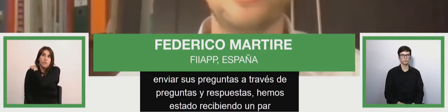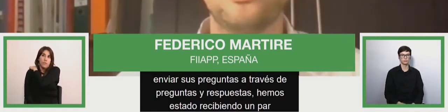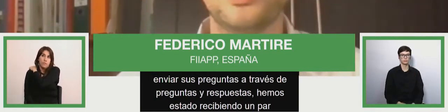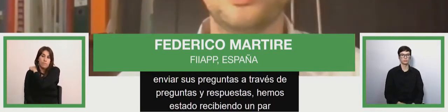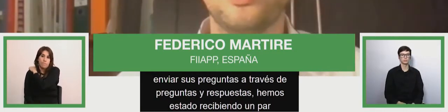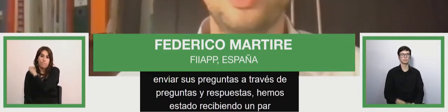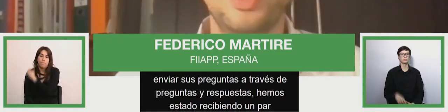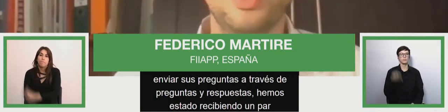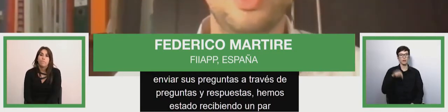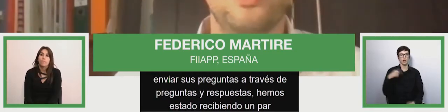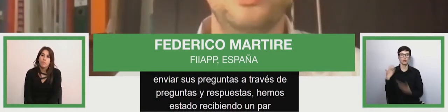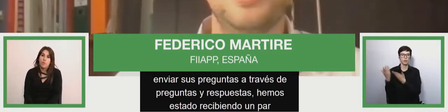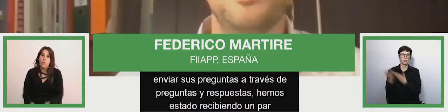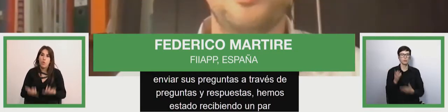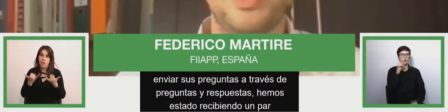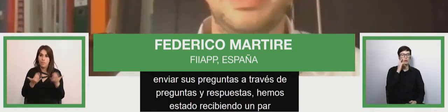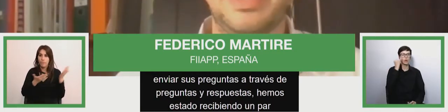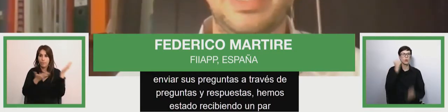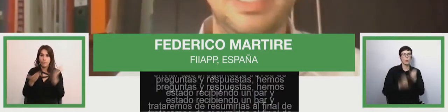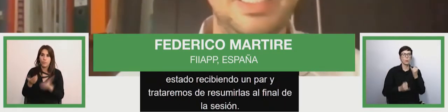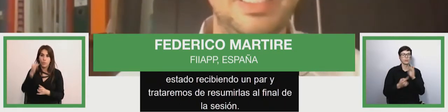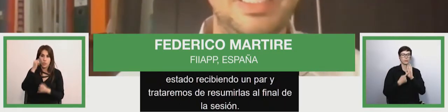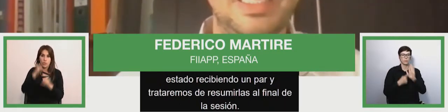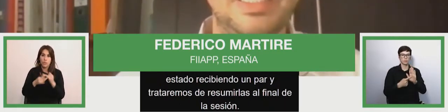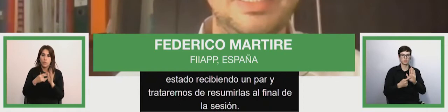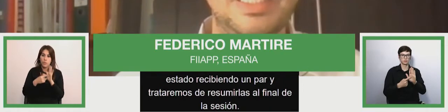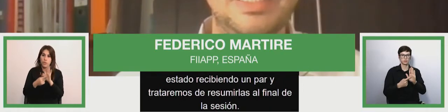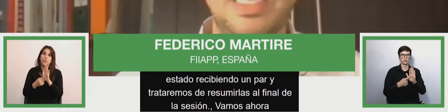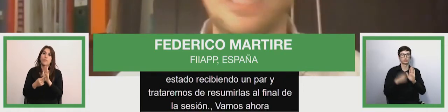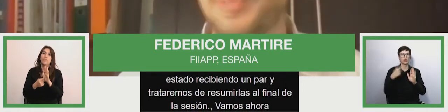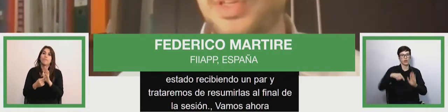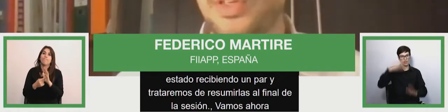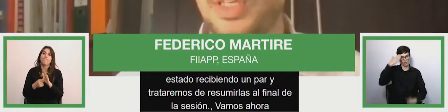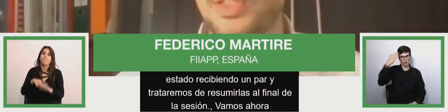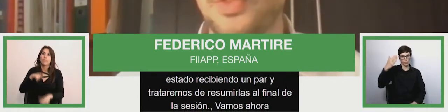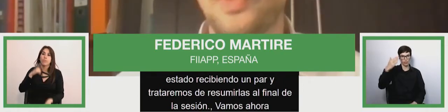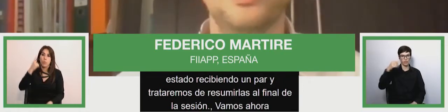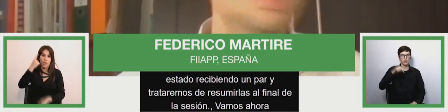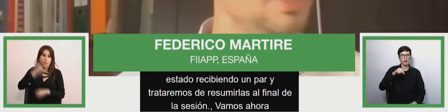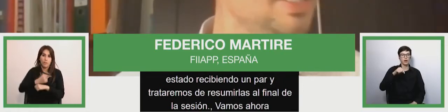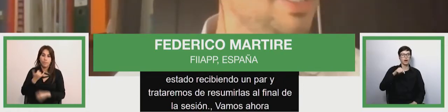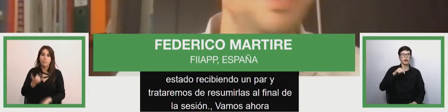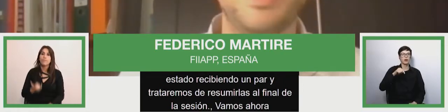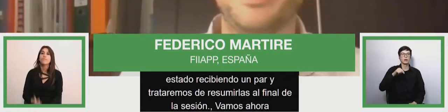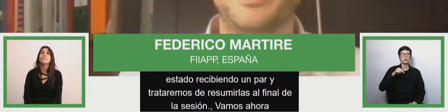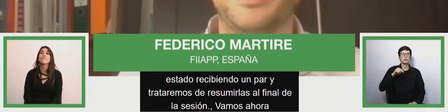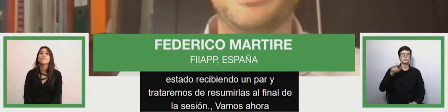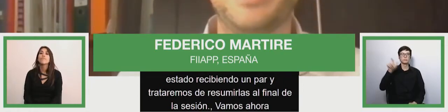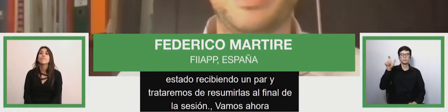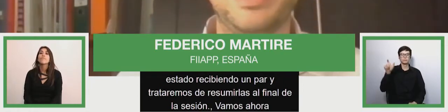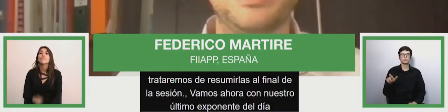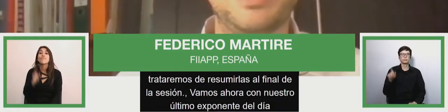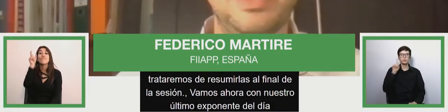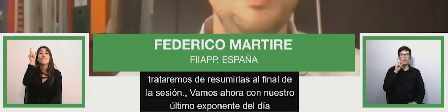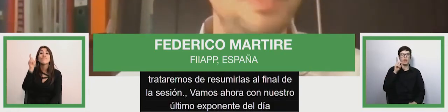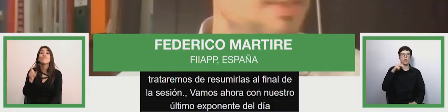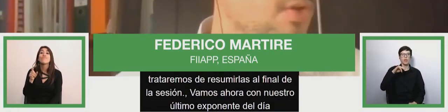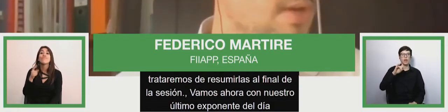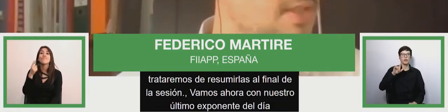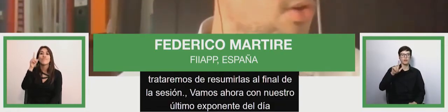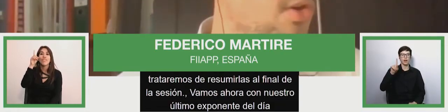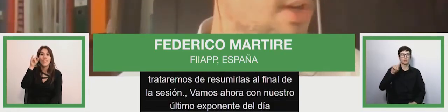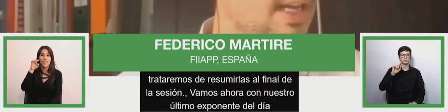that now we know last panelist of the day uh daniel salah